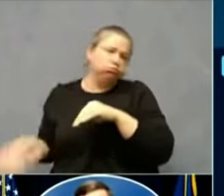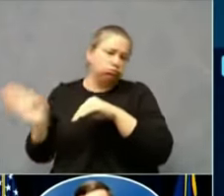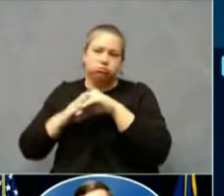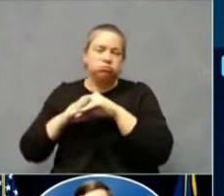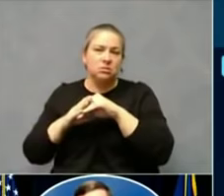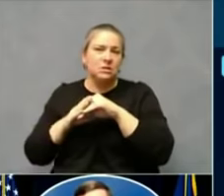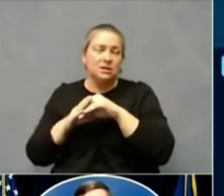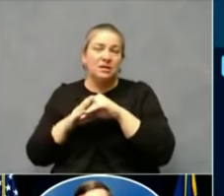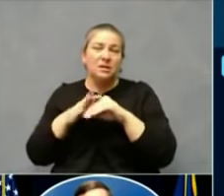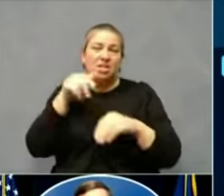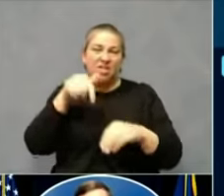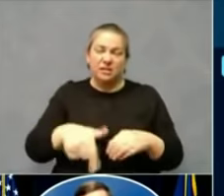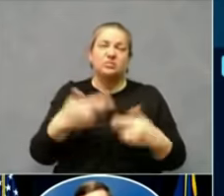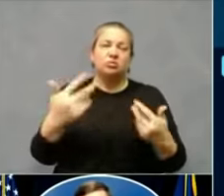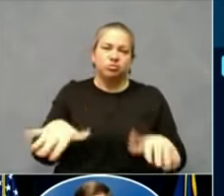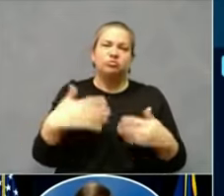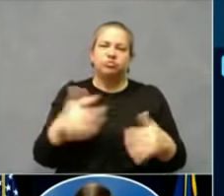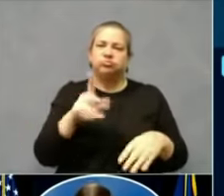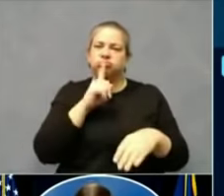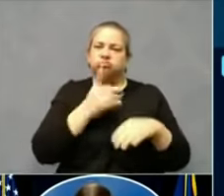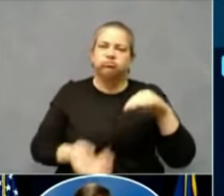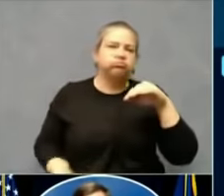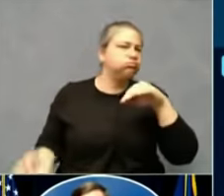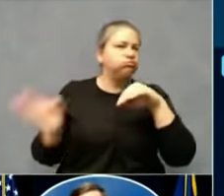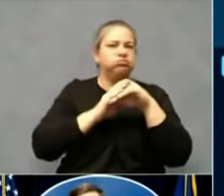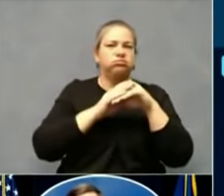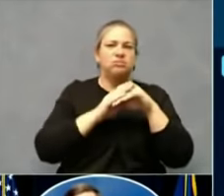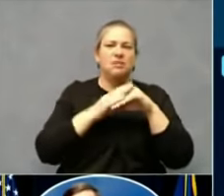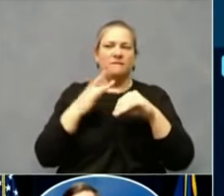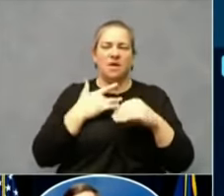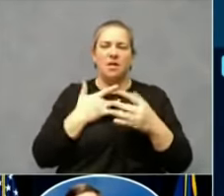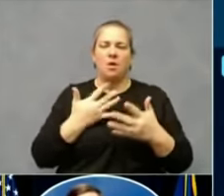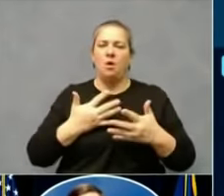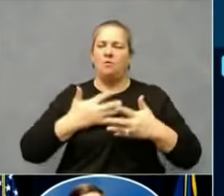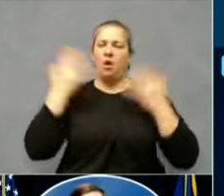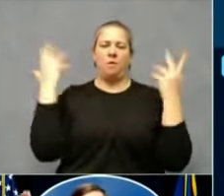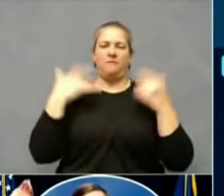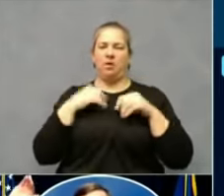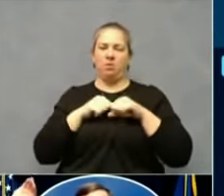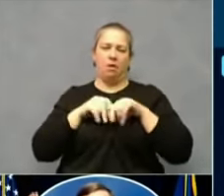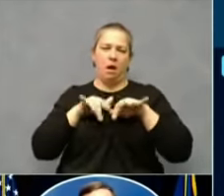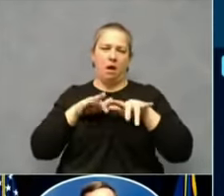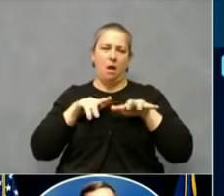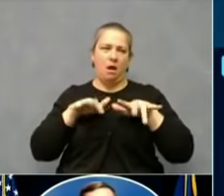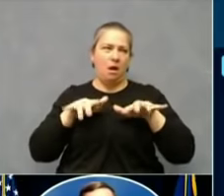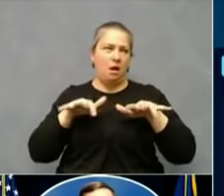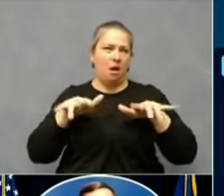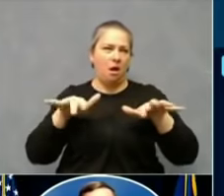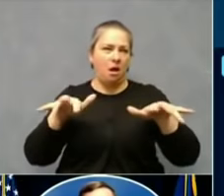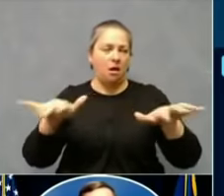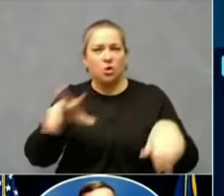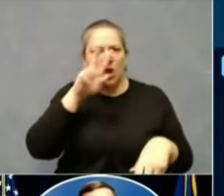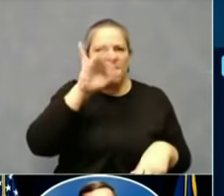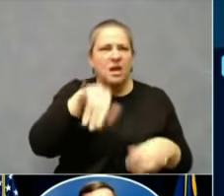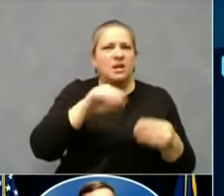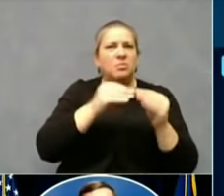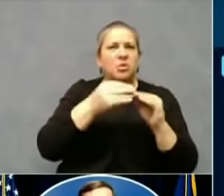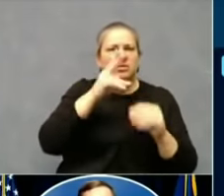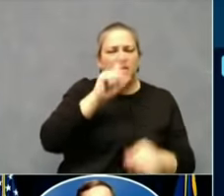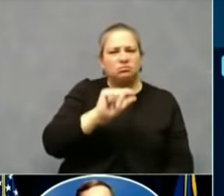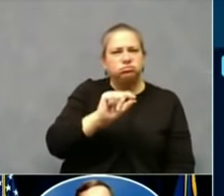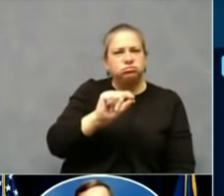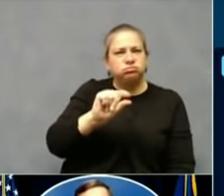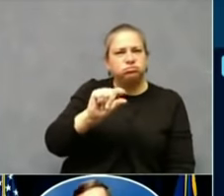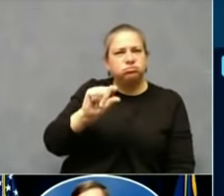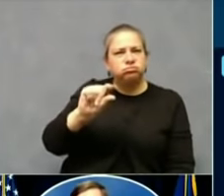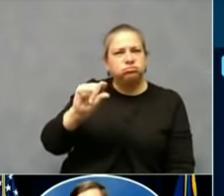and it's why we must take action. Just look at this graph and how steep the line is going up. What